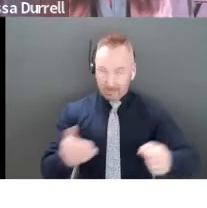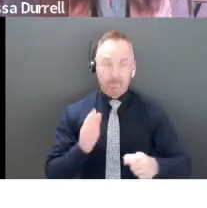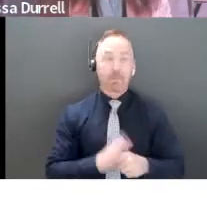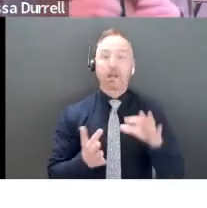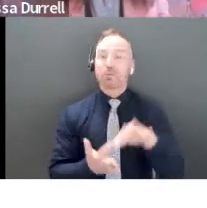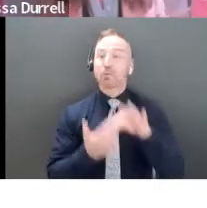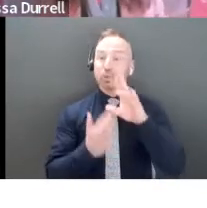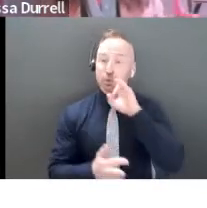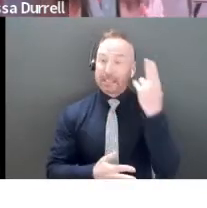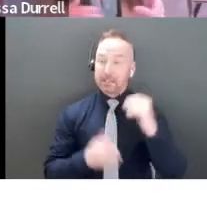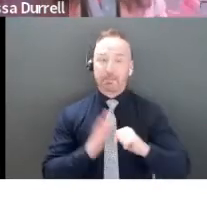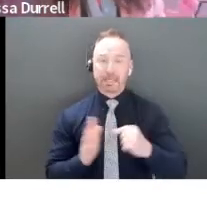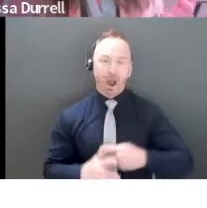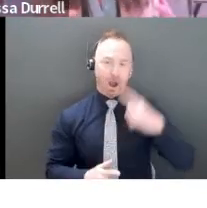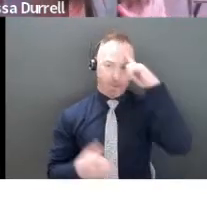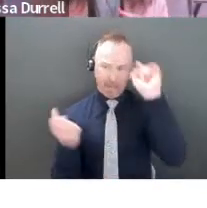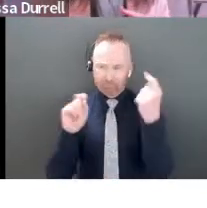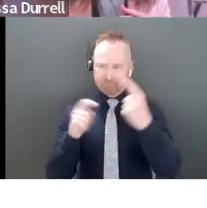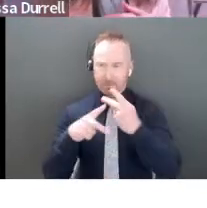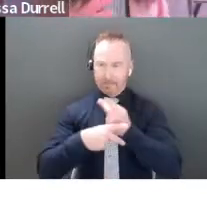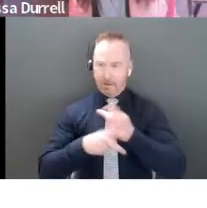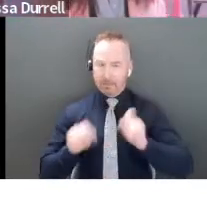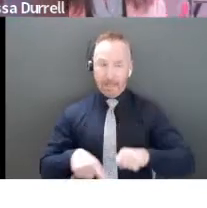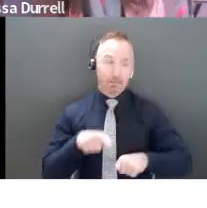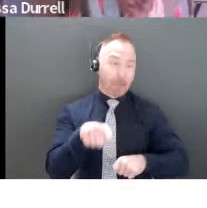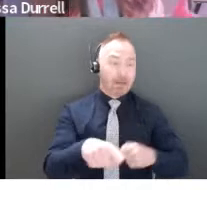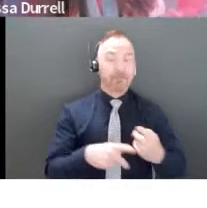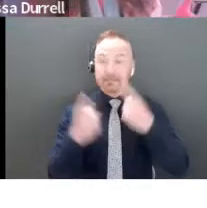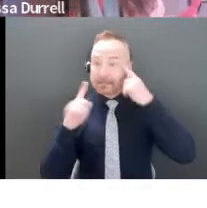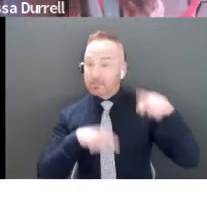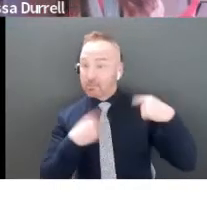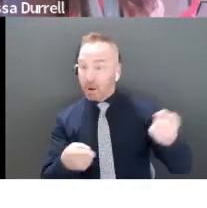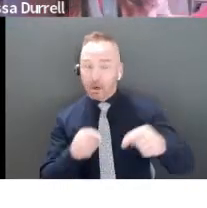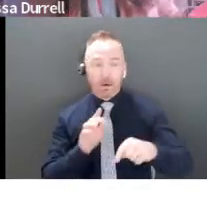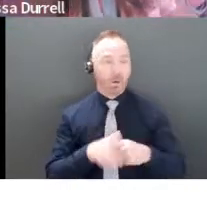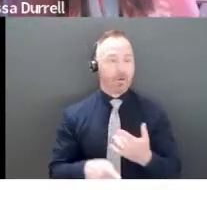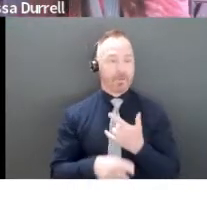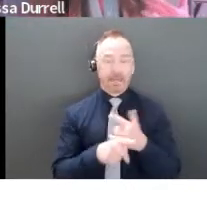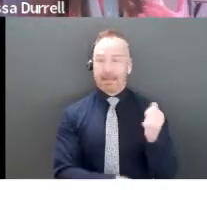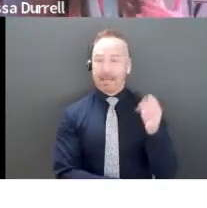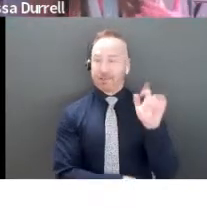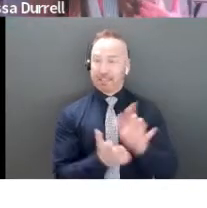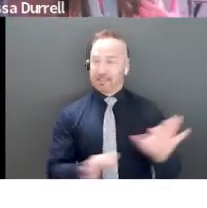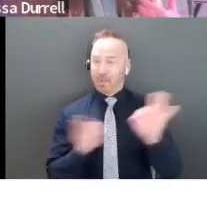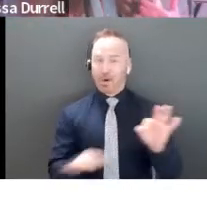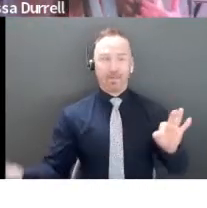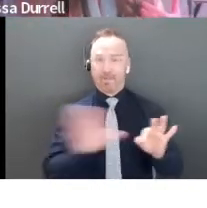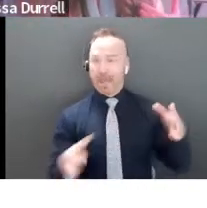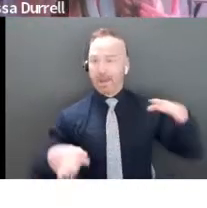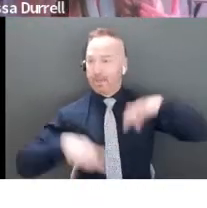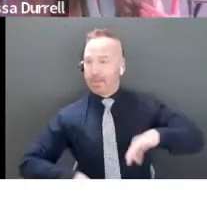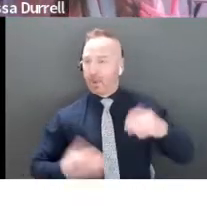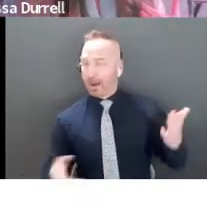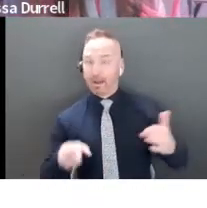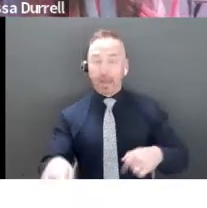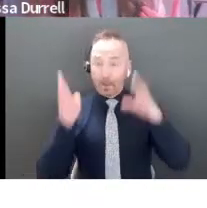Our brains can get around it. Your successes so far, your traction, what's in it for them, right? We always want an angel to understand what's in it for them that keeps